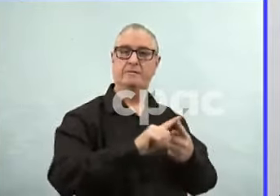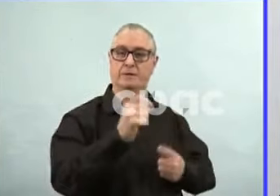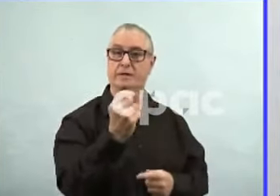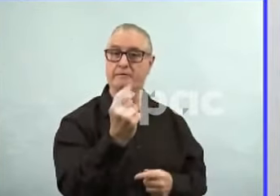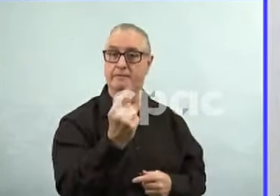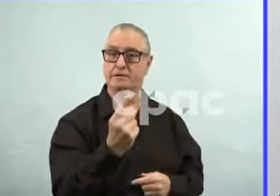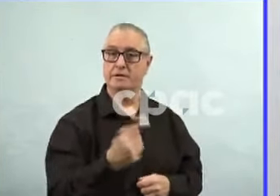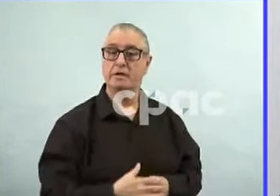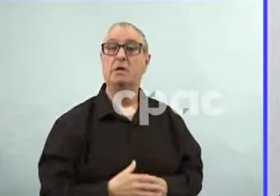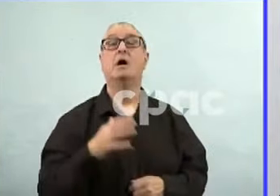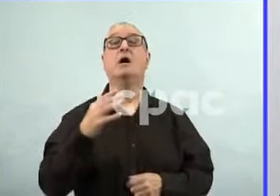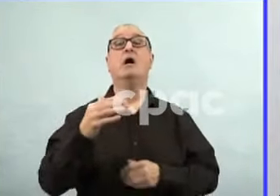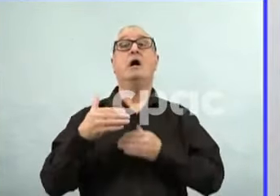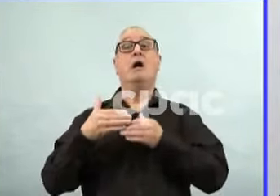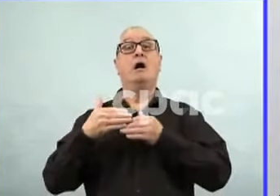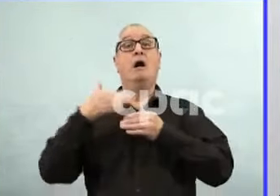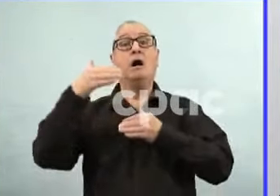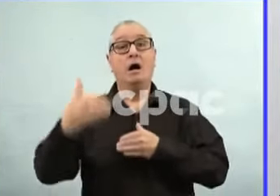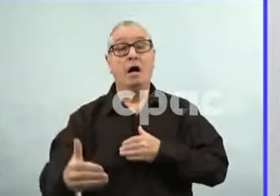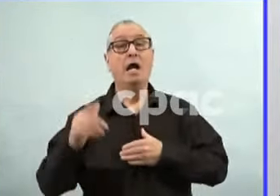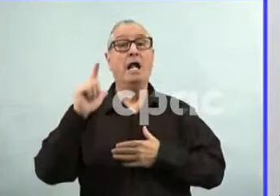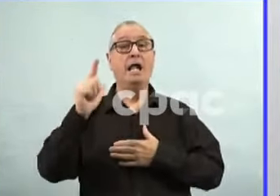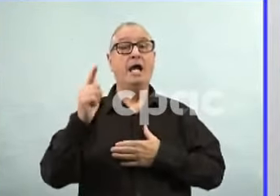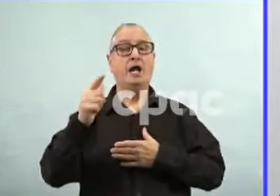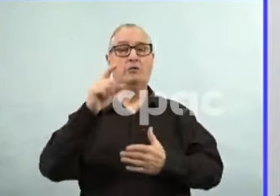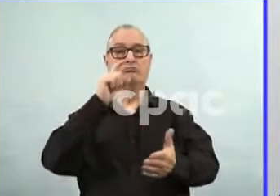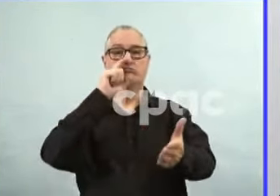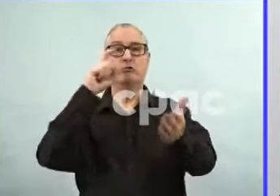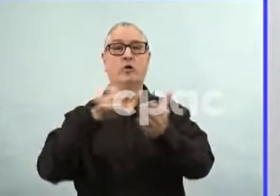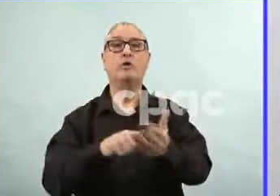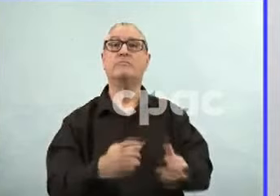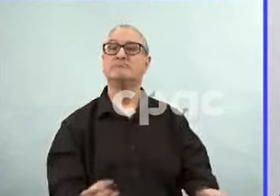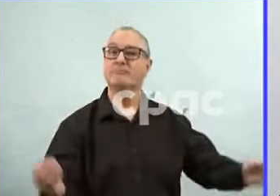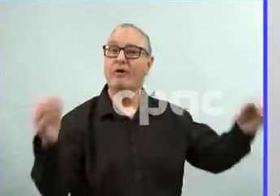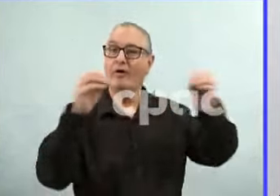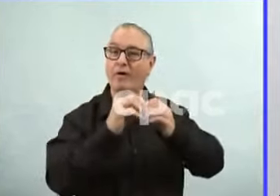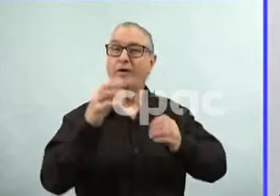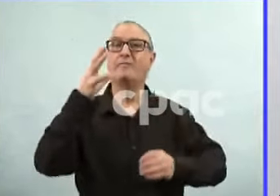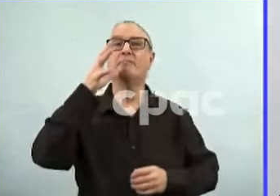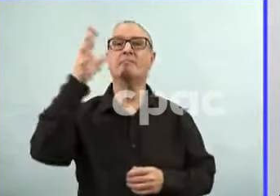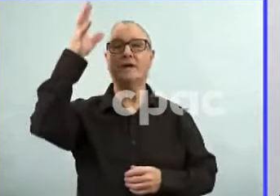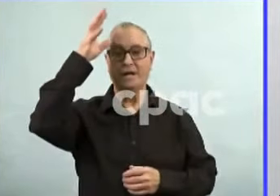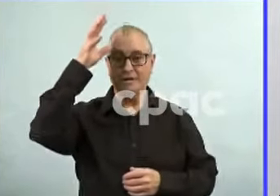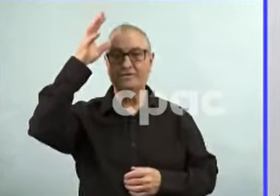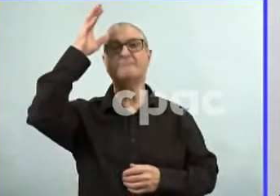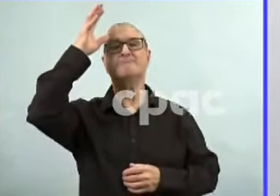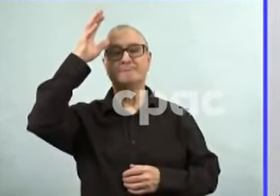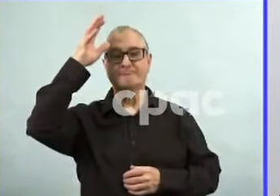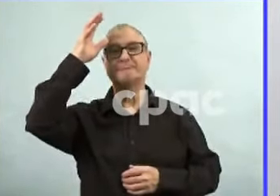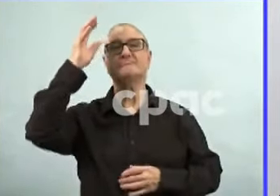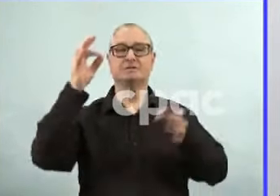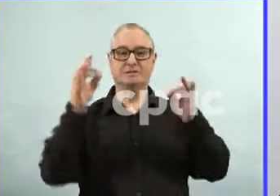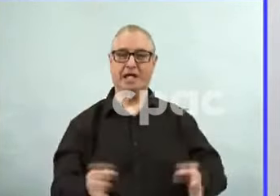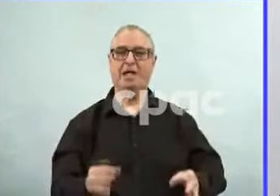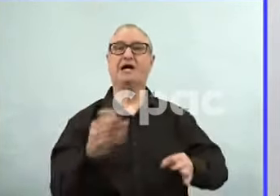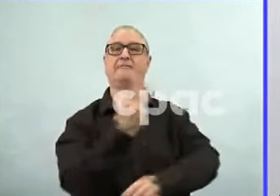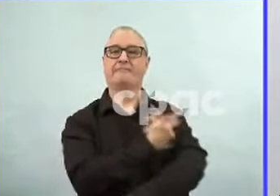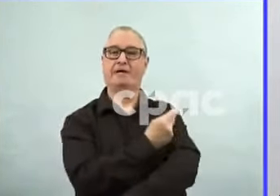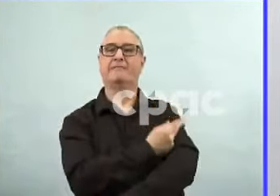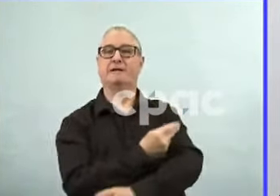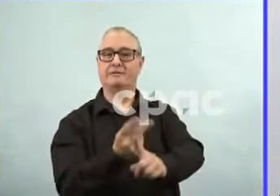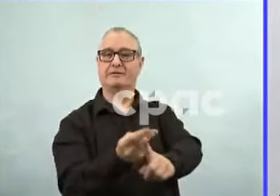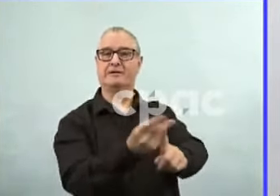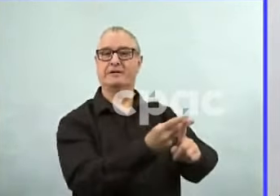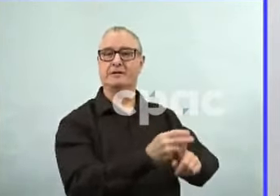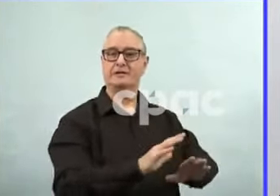it went up somewhat for youth overall. But the youngest age groups, those surveys